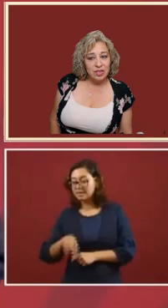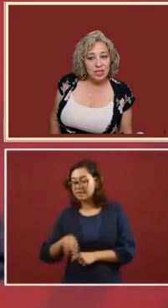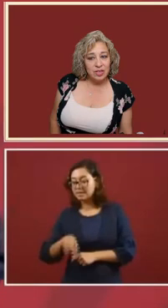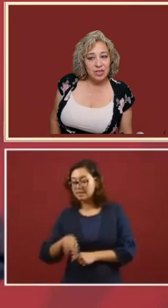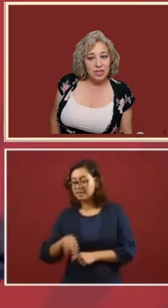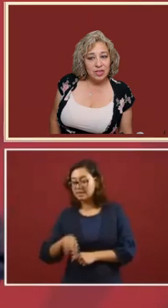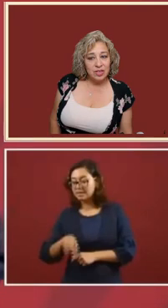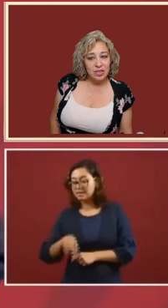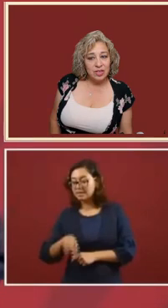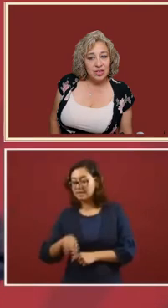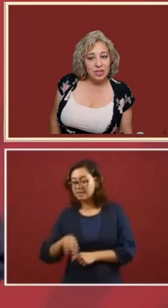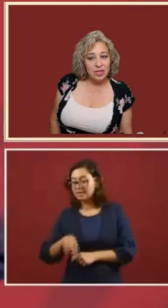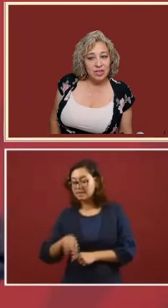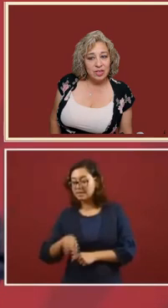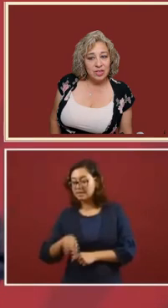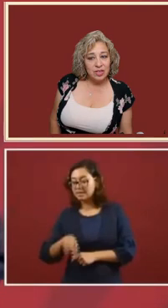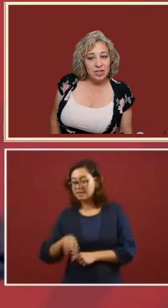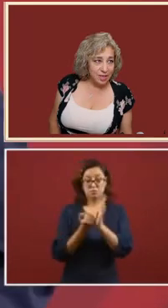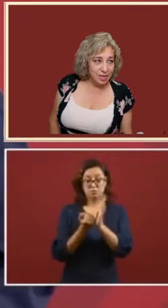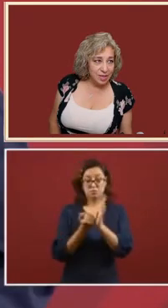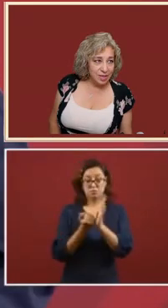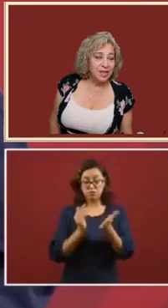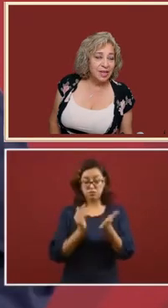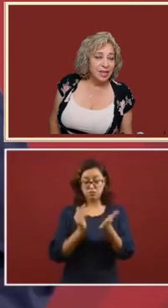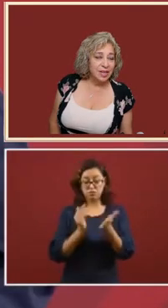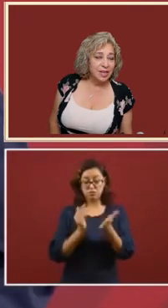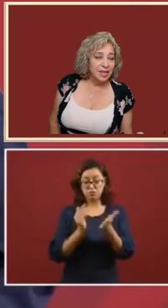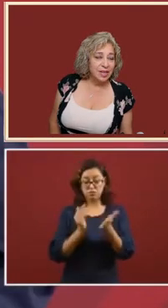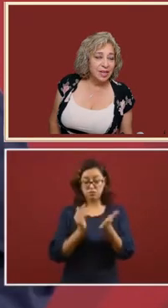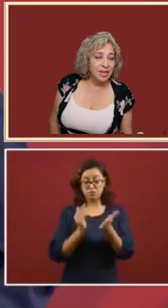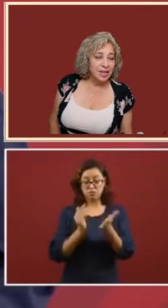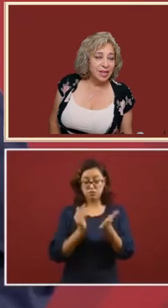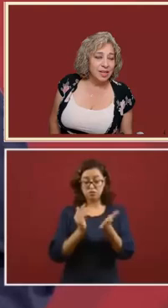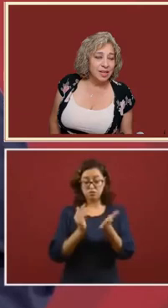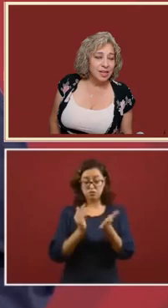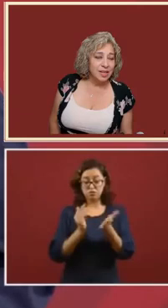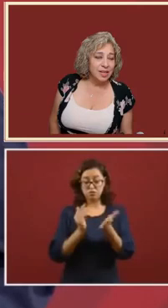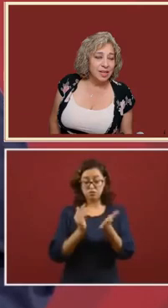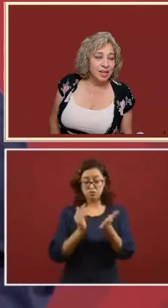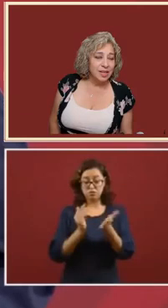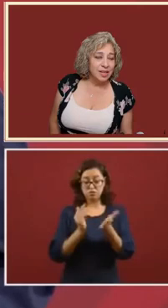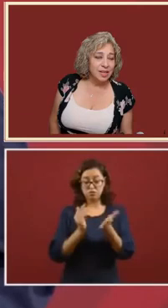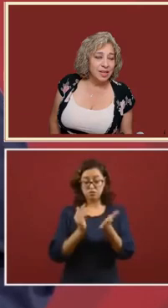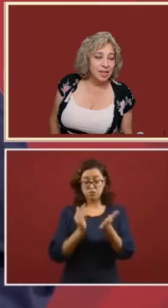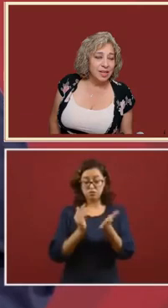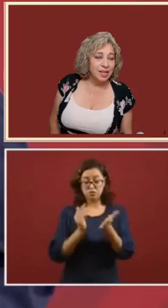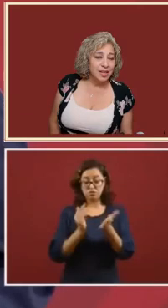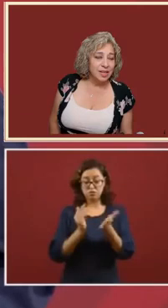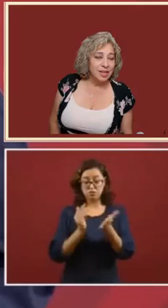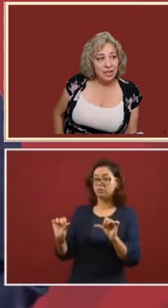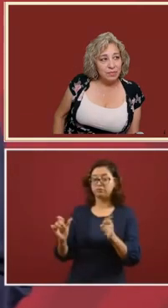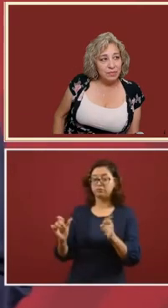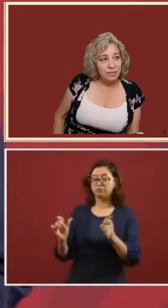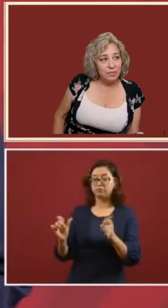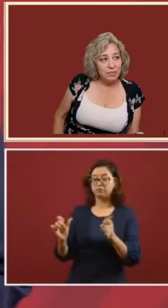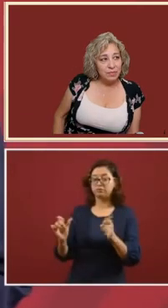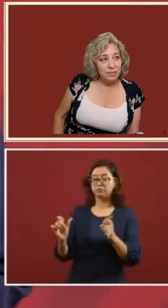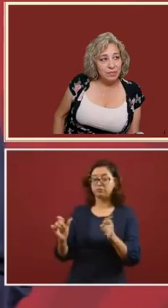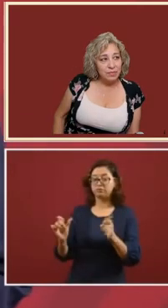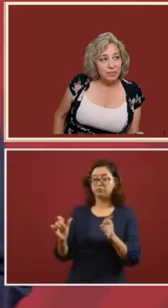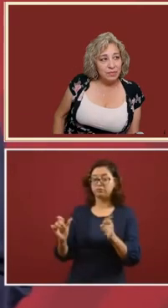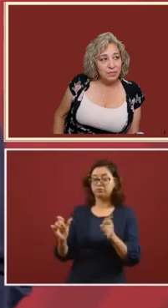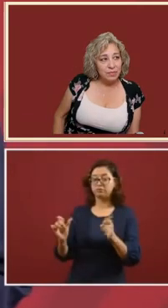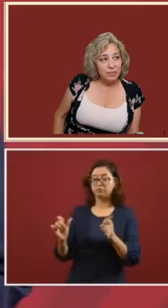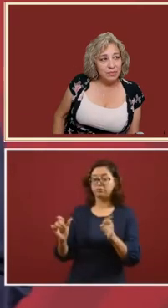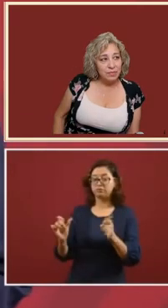to see if it was true that they had condoned the taxes for some